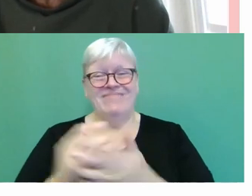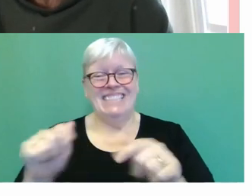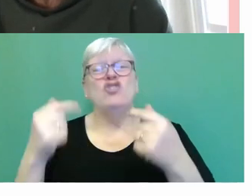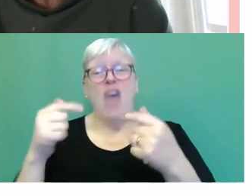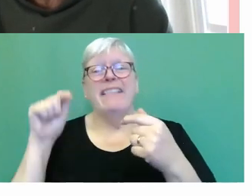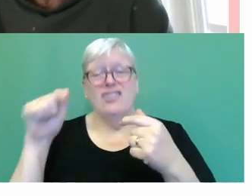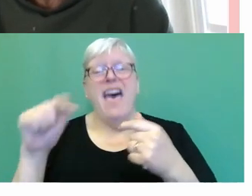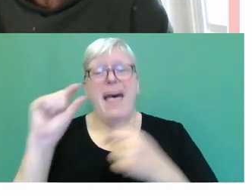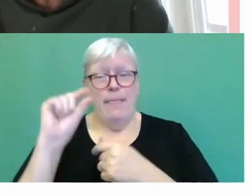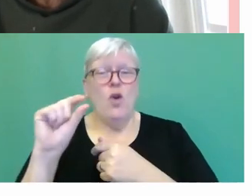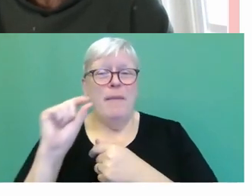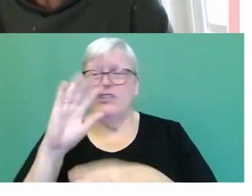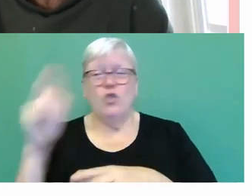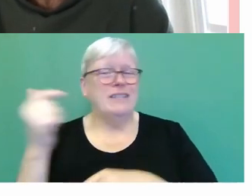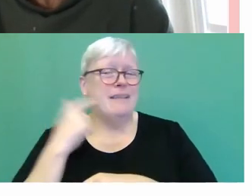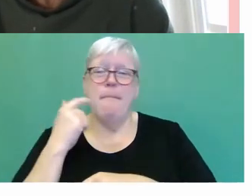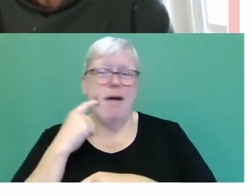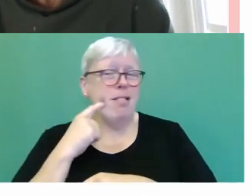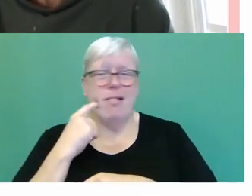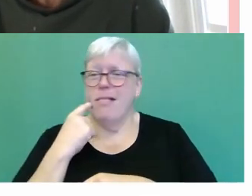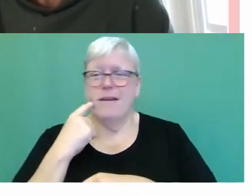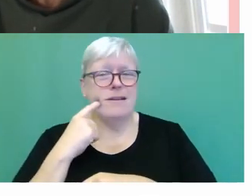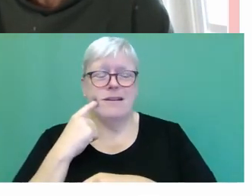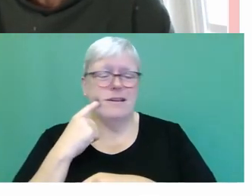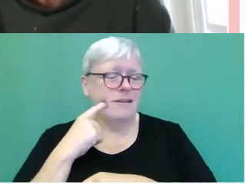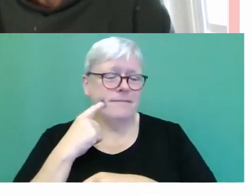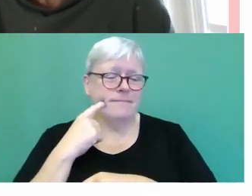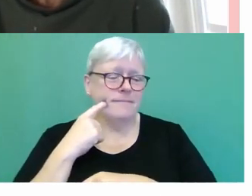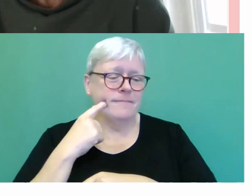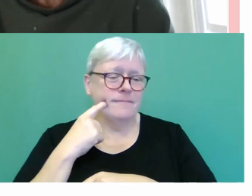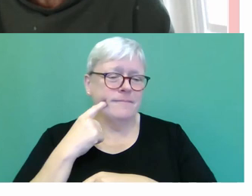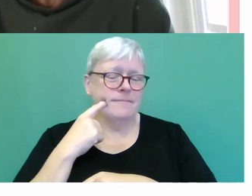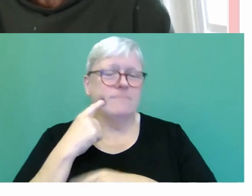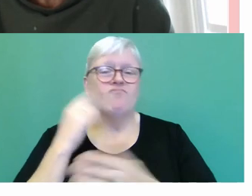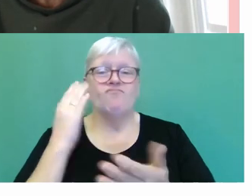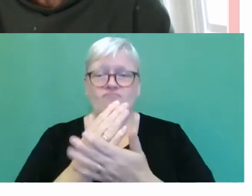because it's not that simple. Not that simple. Absolutely. Yeah.